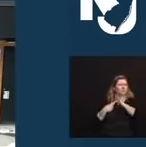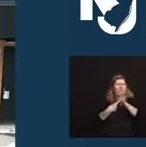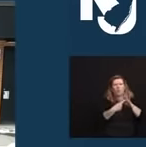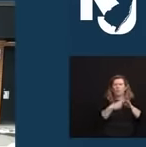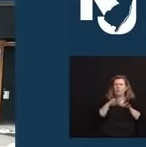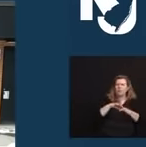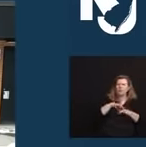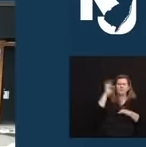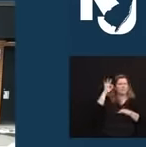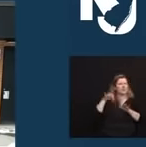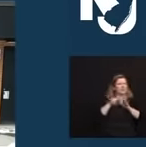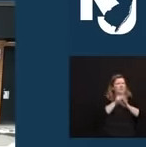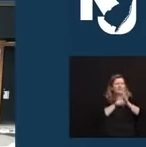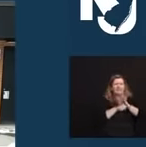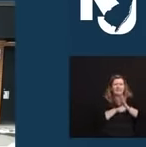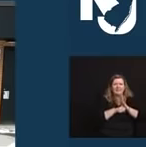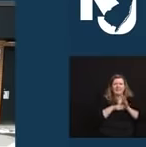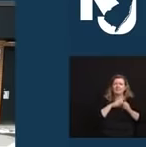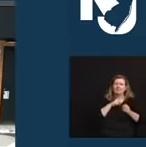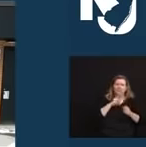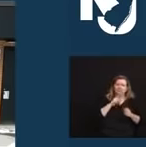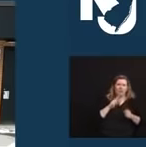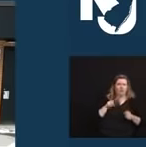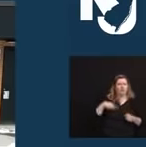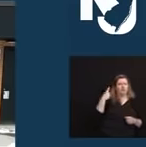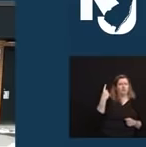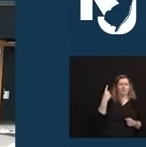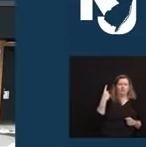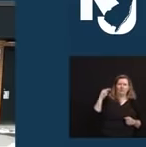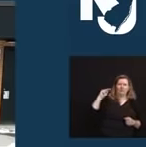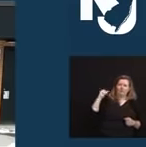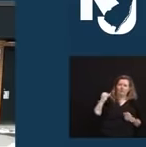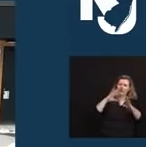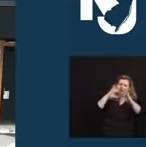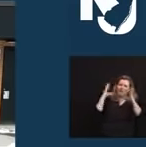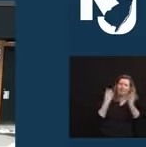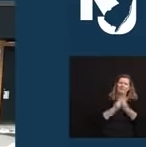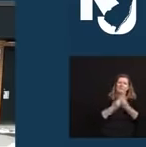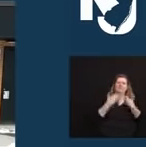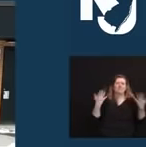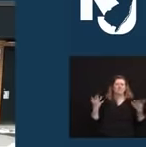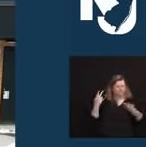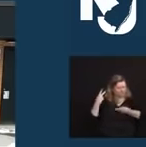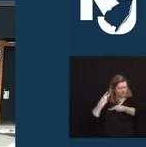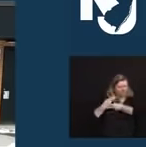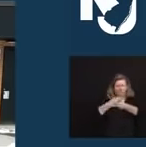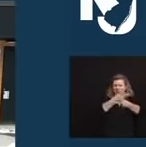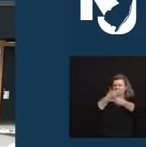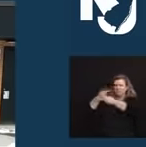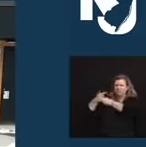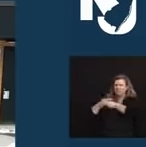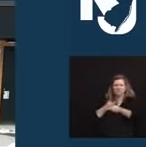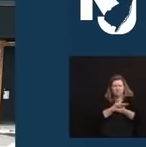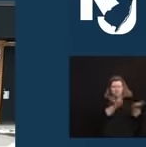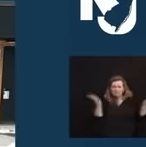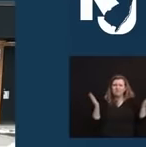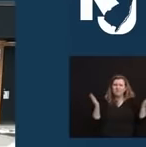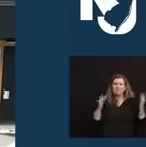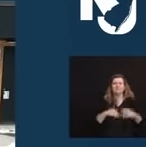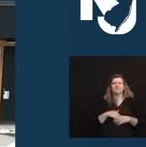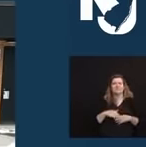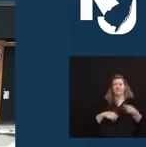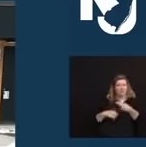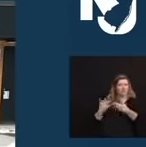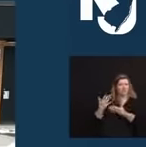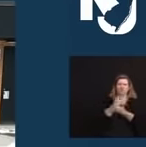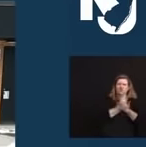that we are truly one New Jersey family and we all look out for each other. They deserve every bit, by the way, of the